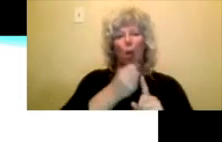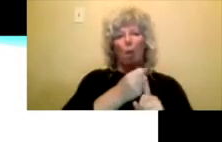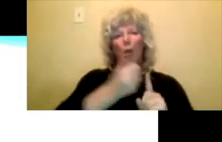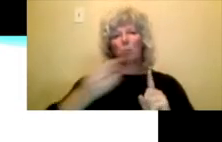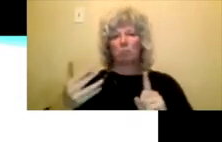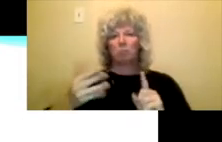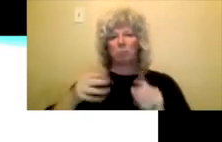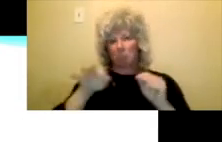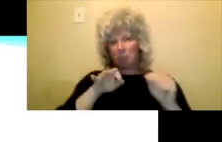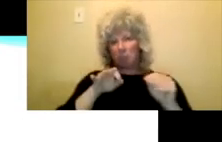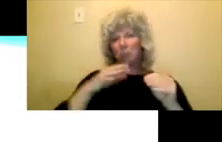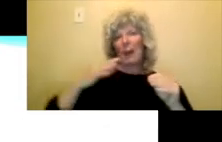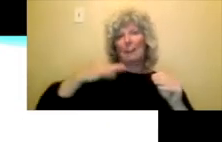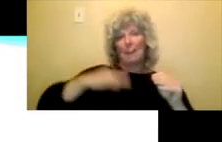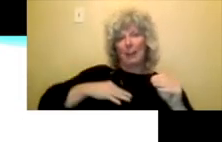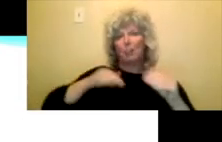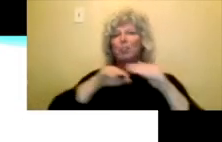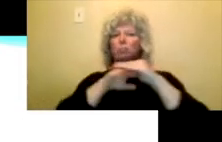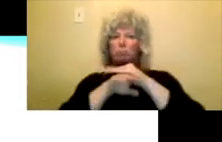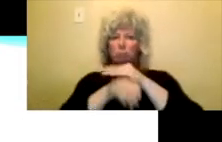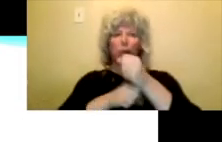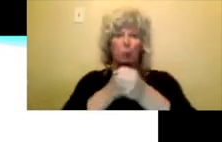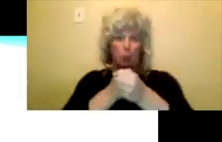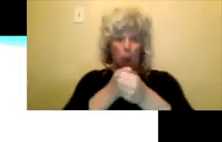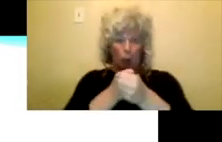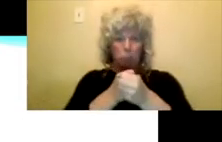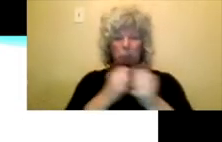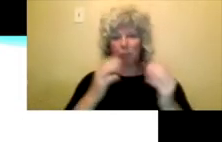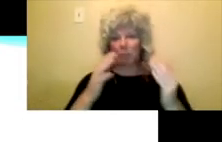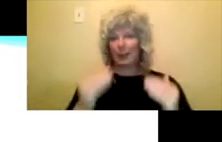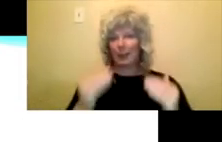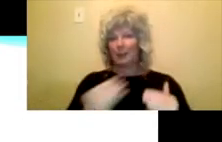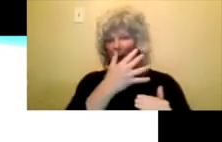support. So that's the next slide. Okay.